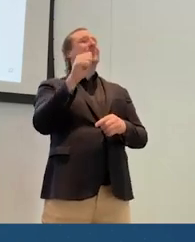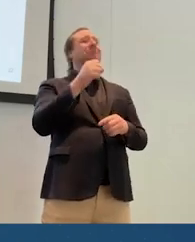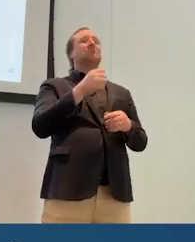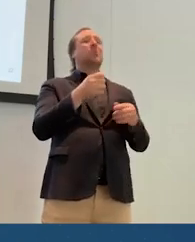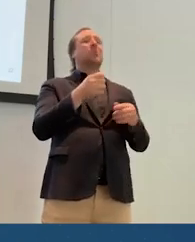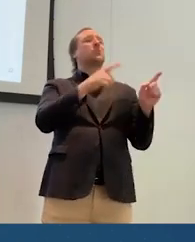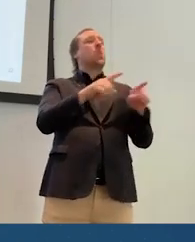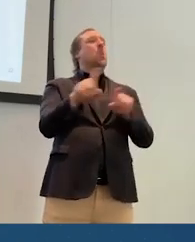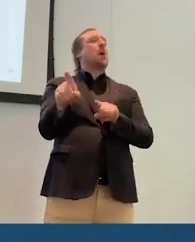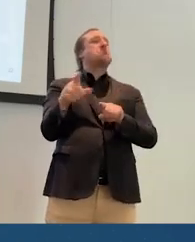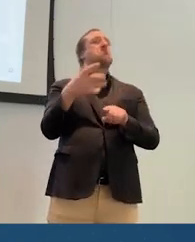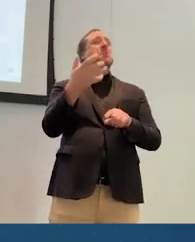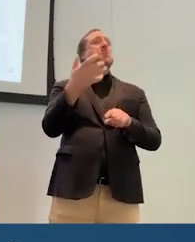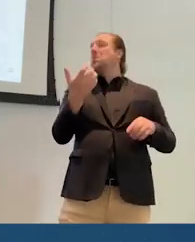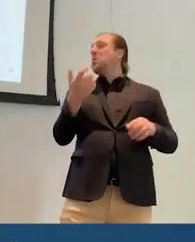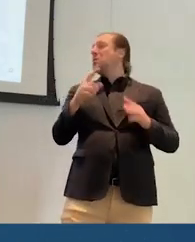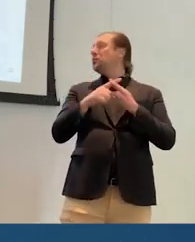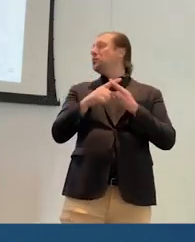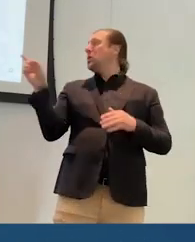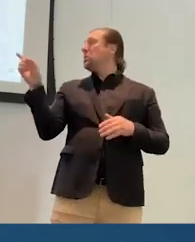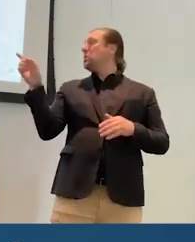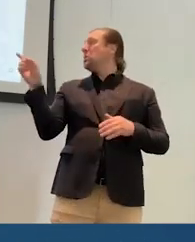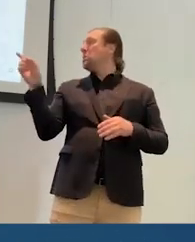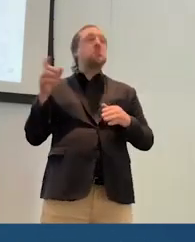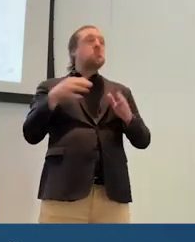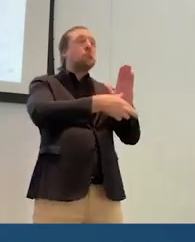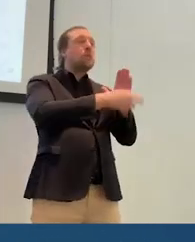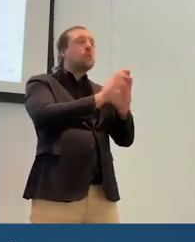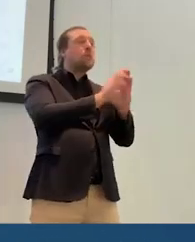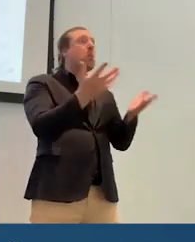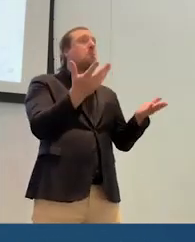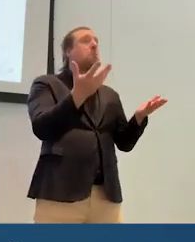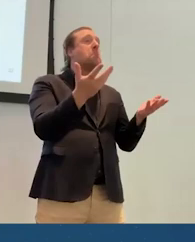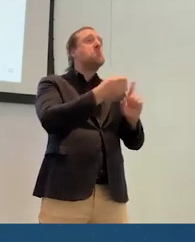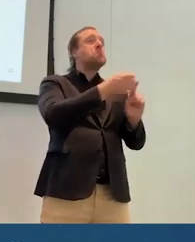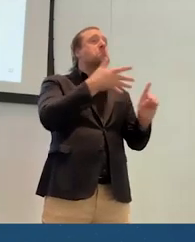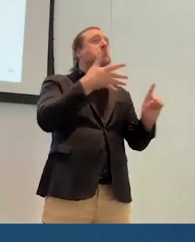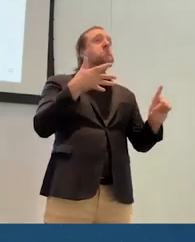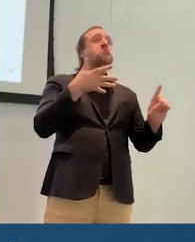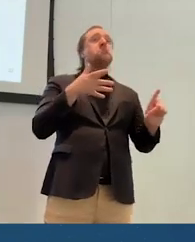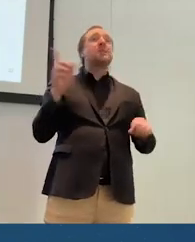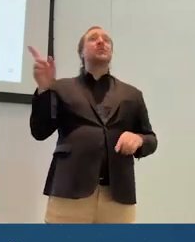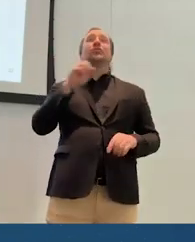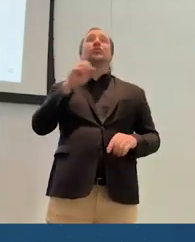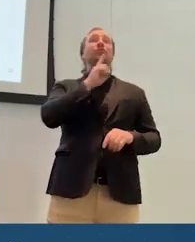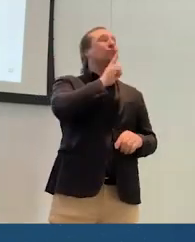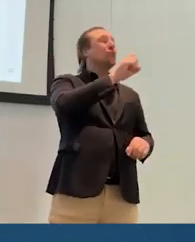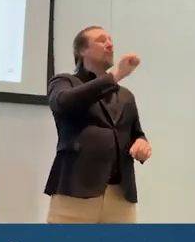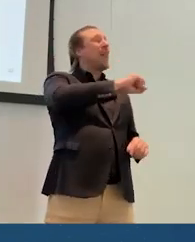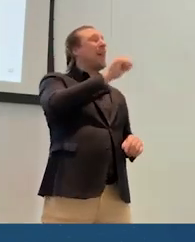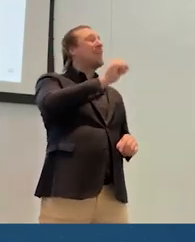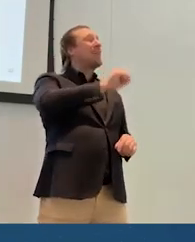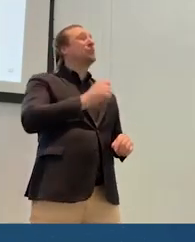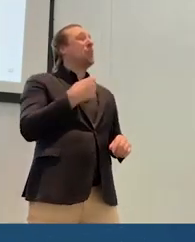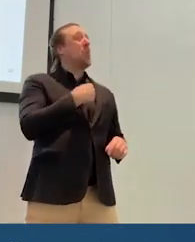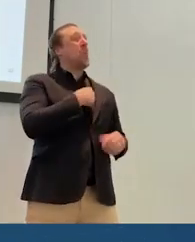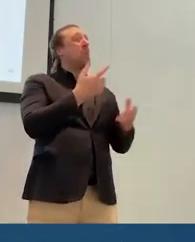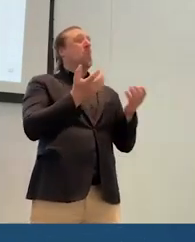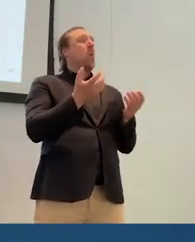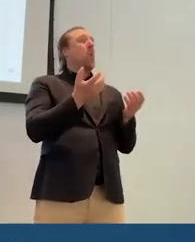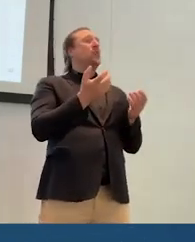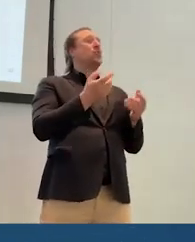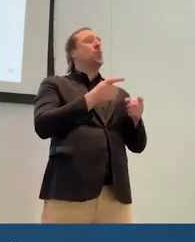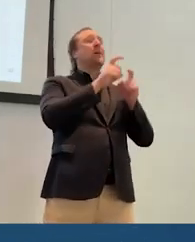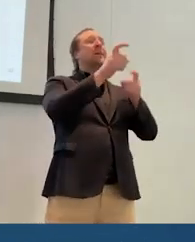I'm sure you want to start by just giving us kind of the overview of what XR Access is for anybody who wandered in here off the street. Yeah. Yeah. So we wanted to we